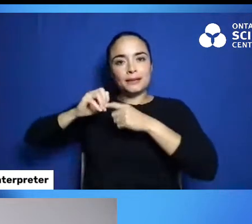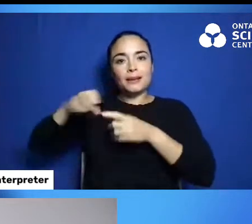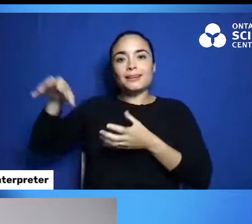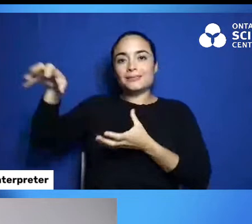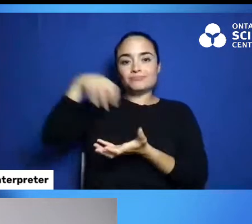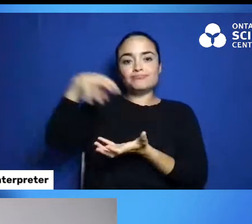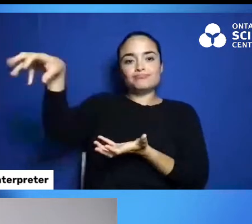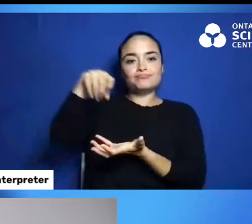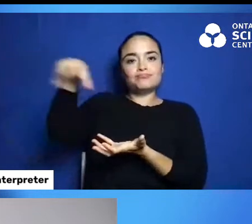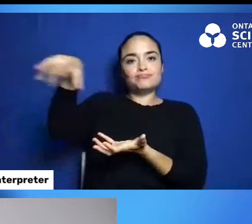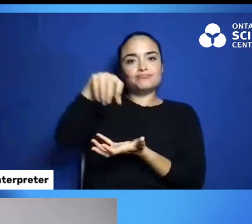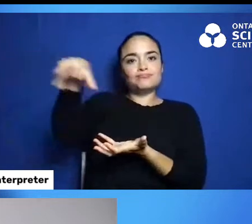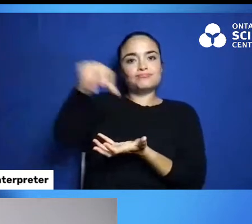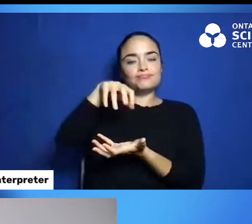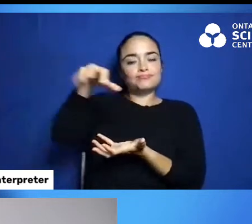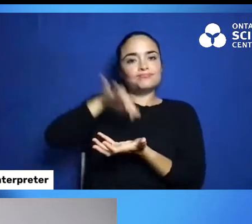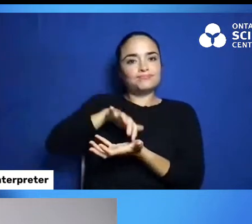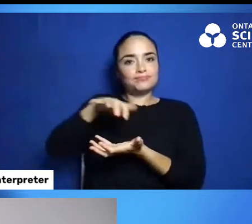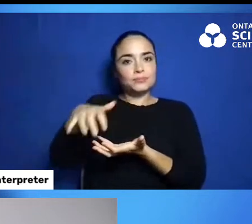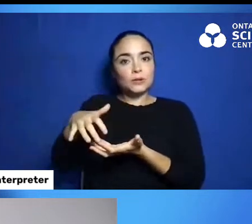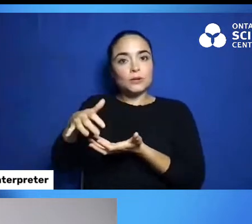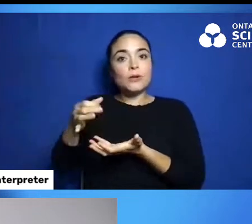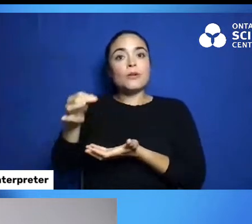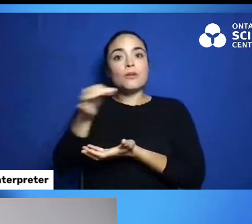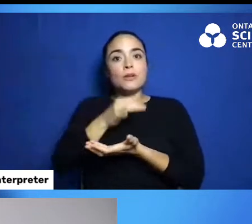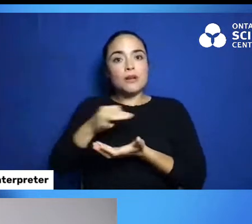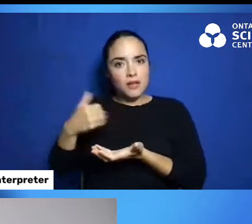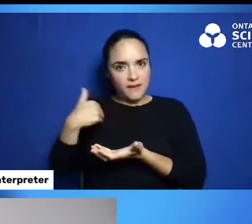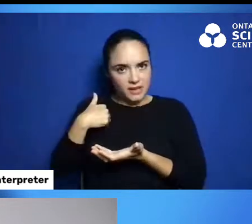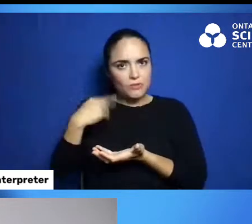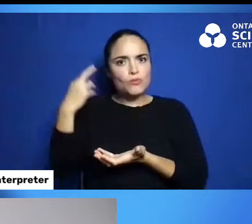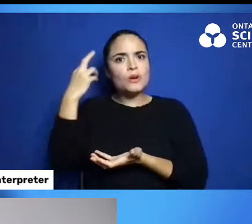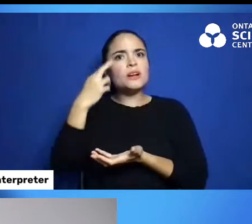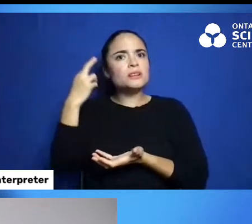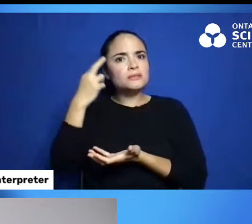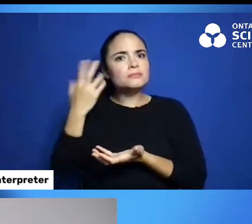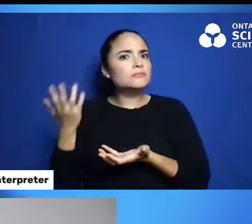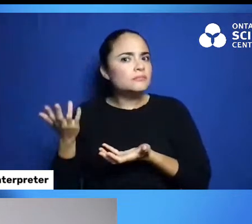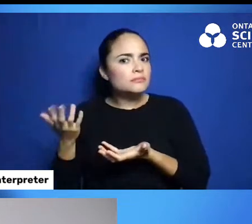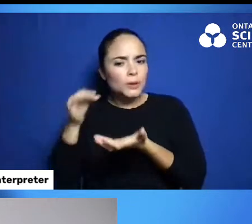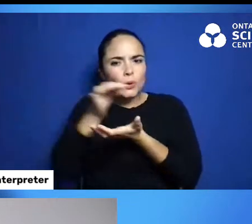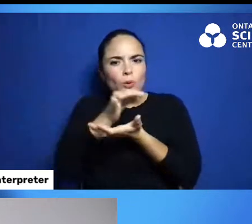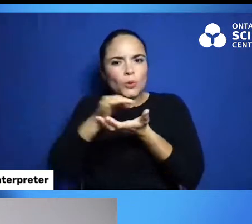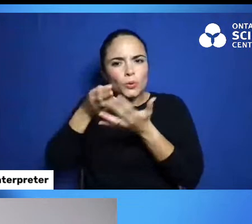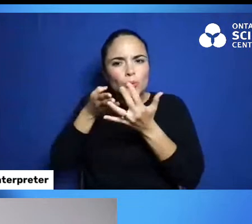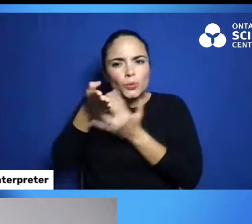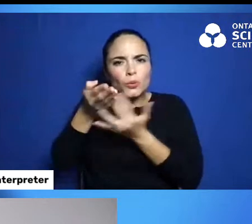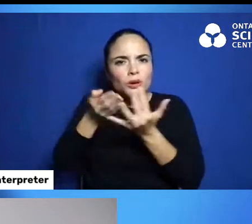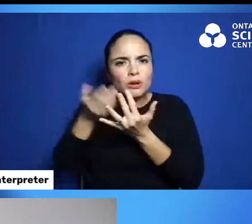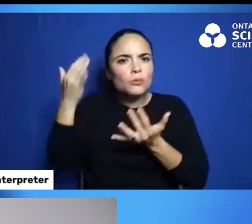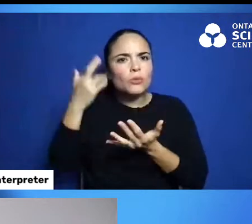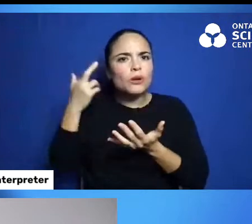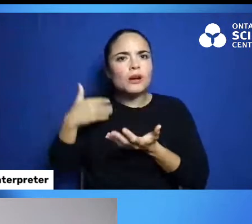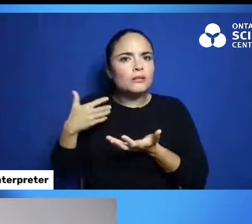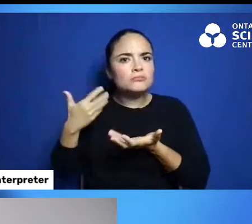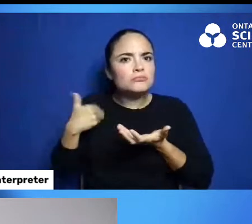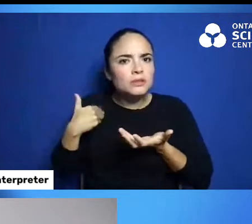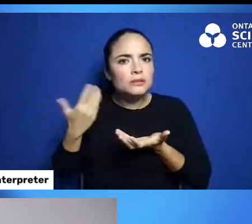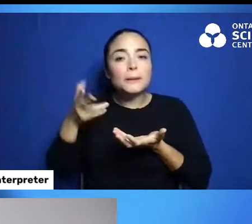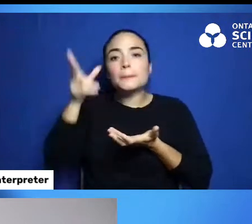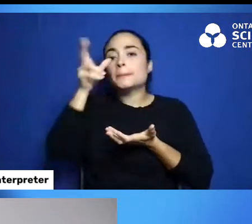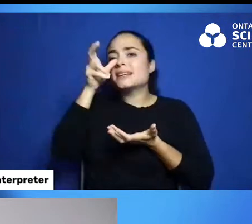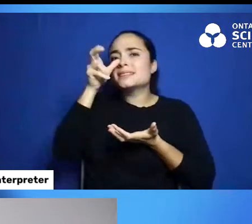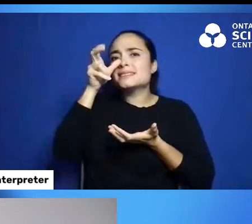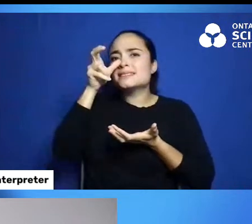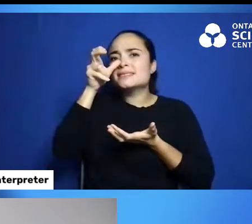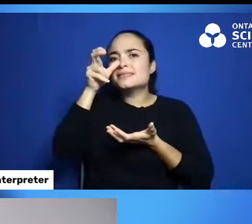purposeful holes on the bottom. The holes on the bottom of this basket are to let small bugs and leaves fall